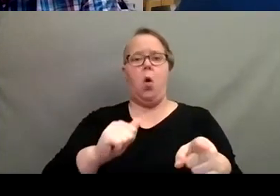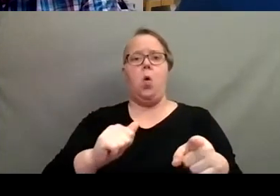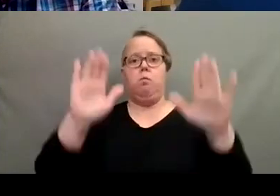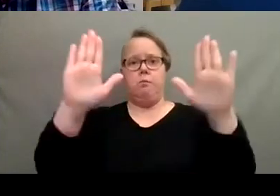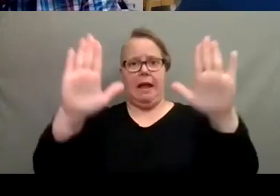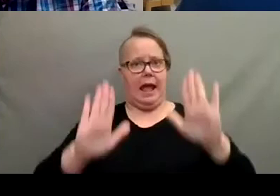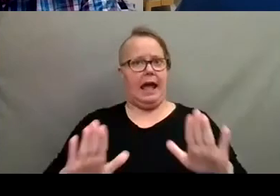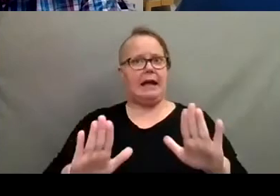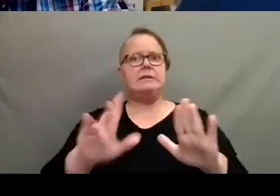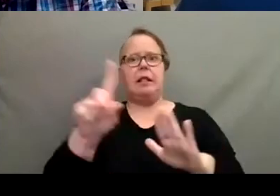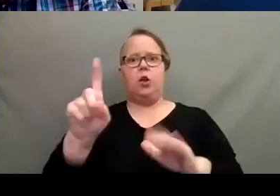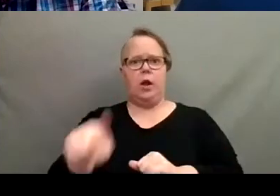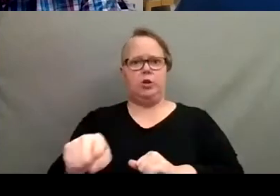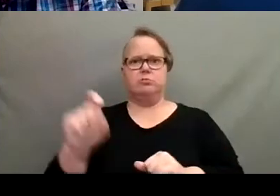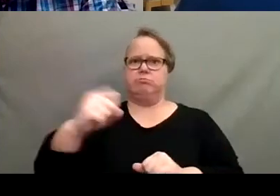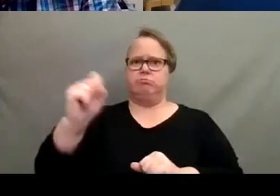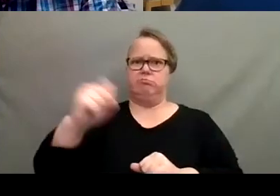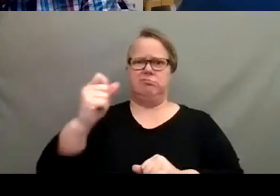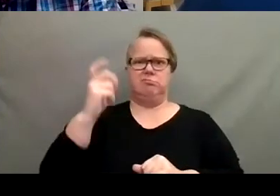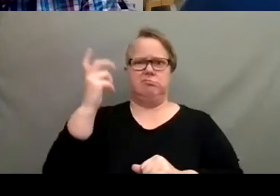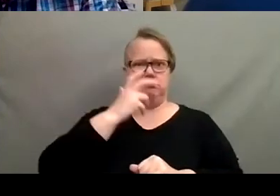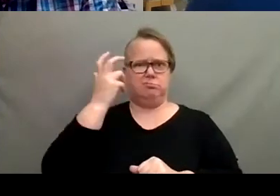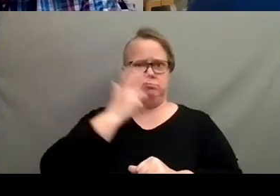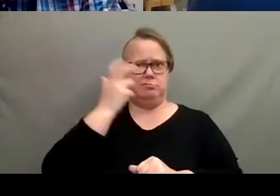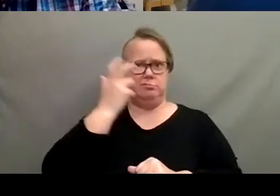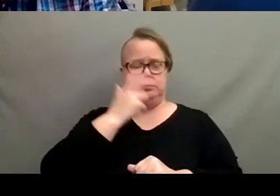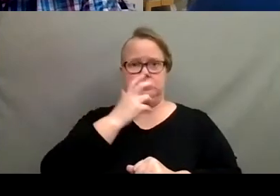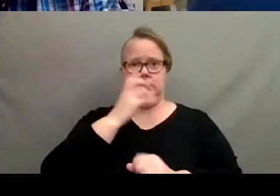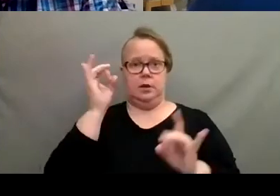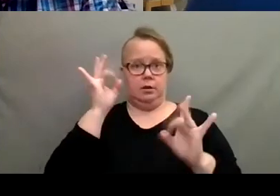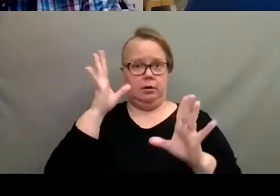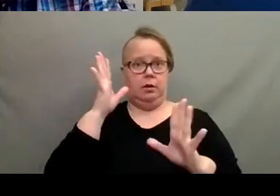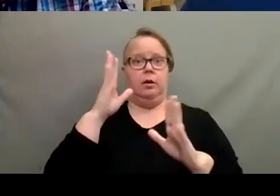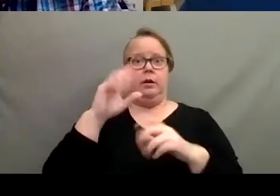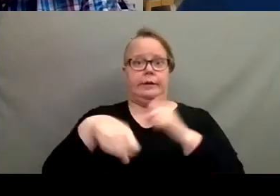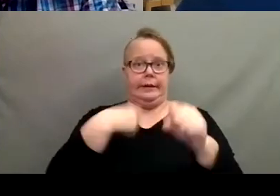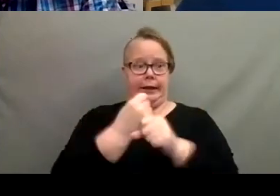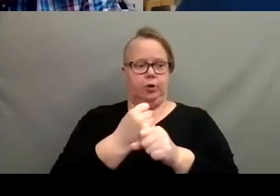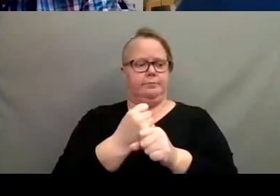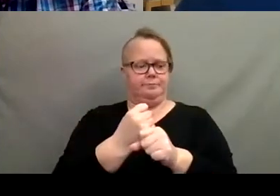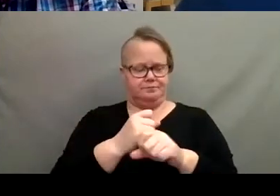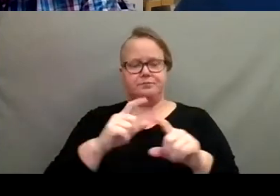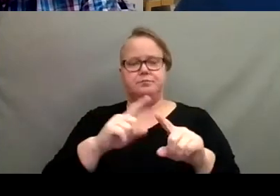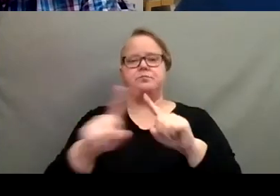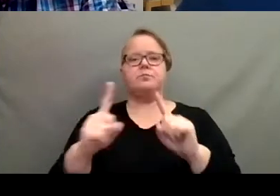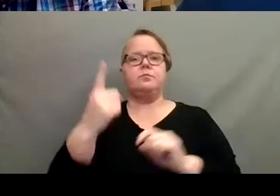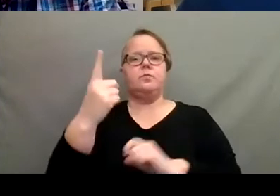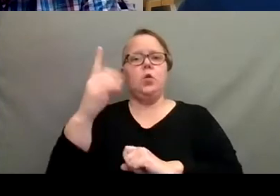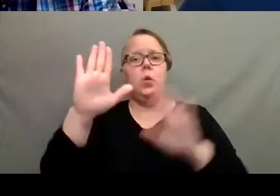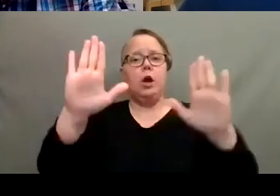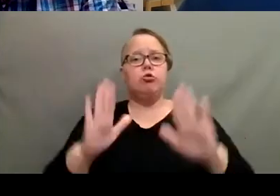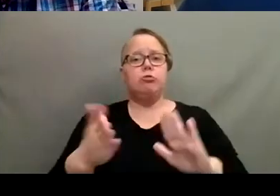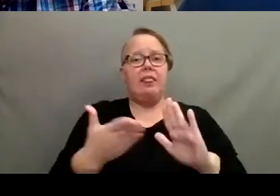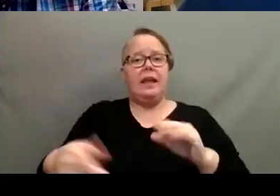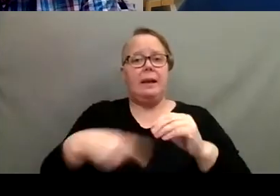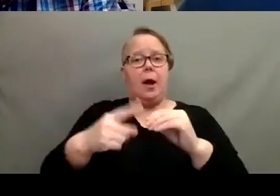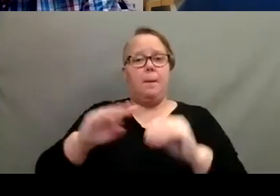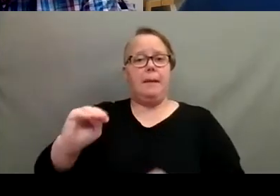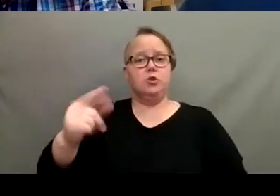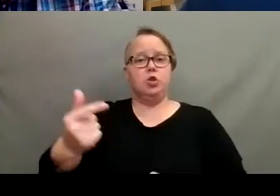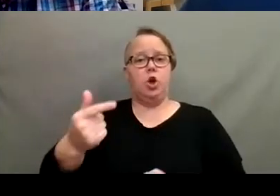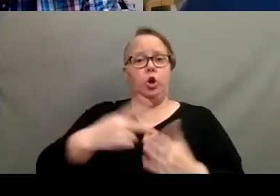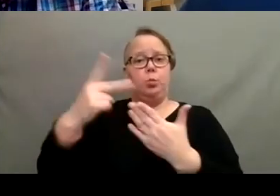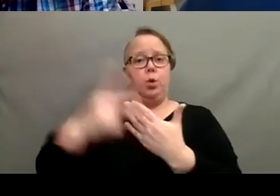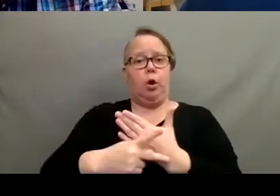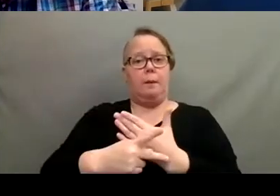And yeah, it's been a crazy year as we all know. So, um, one great thing about the master garden program is we've